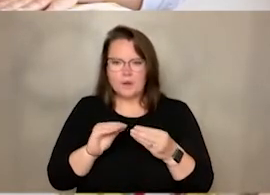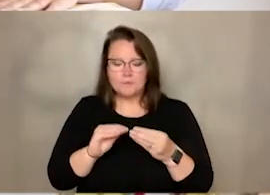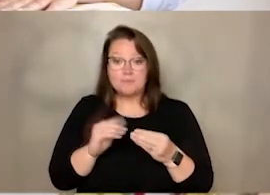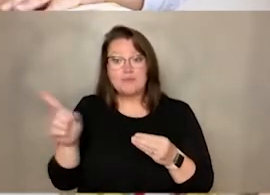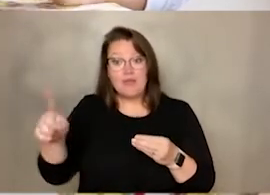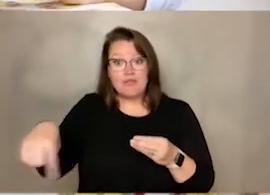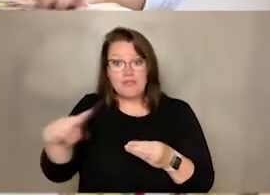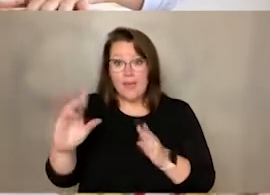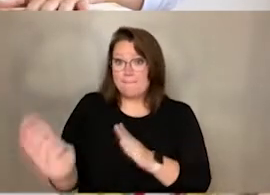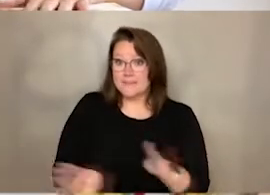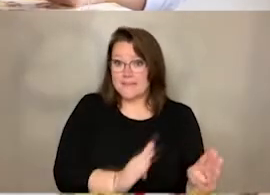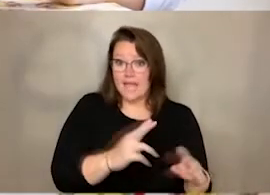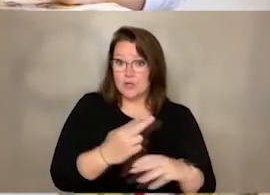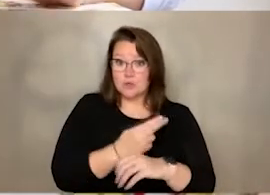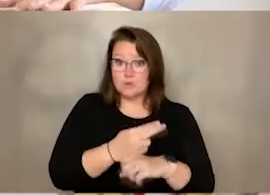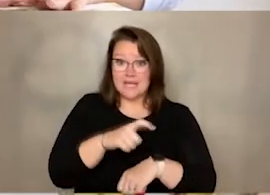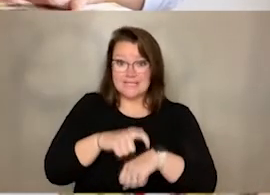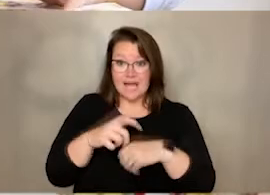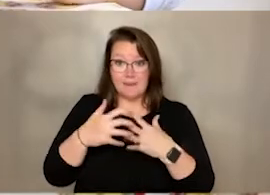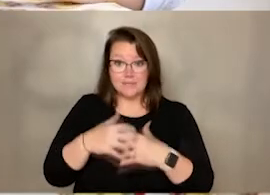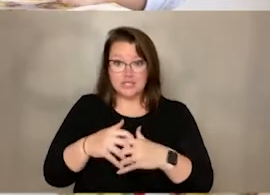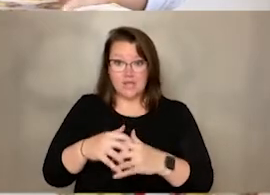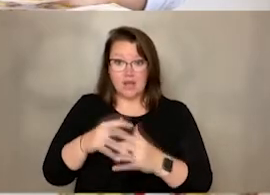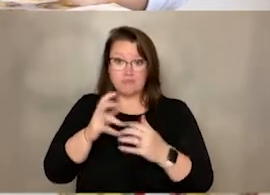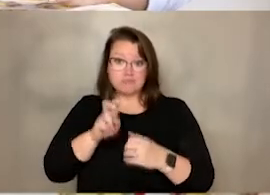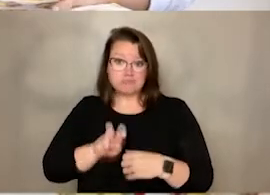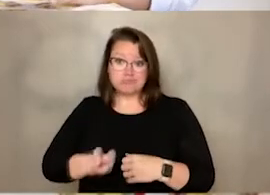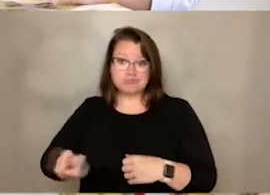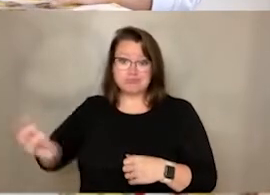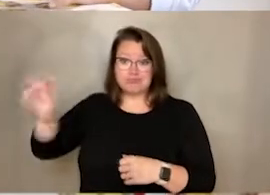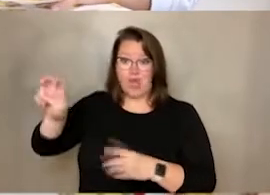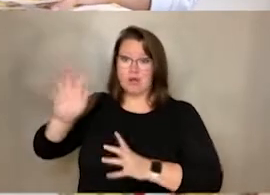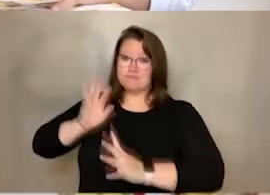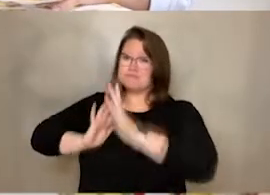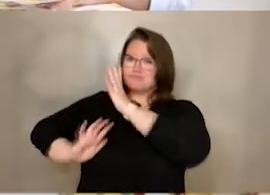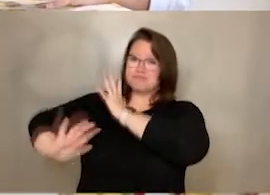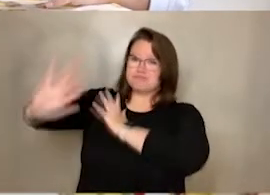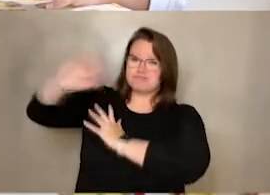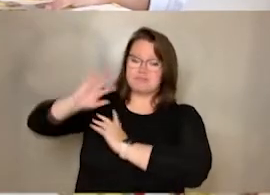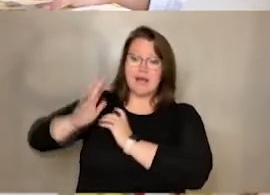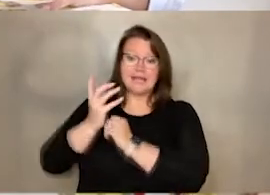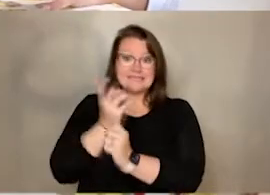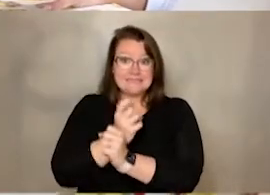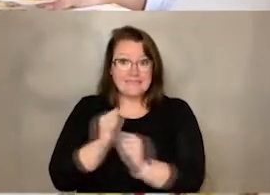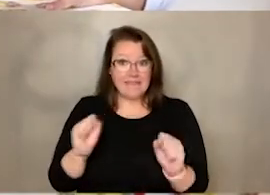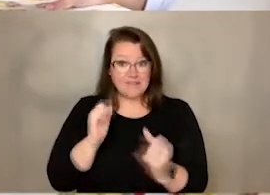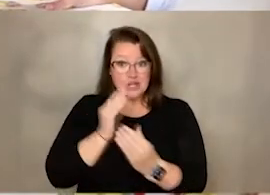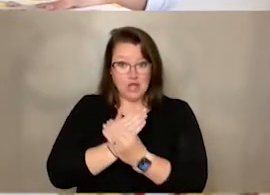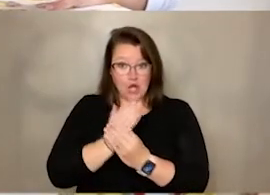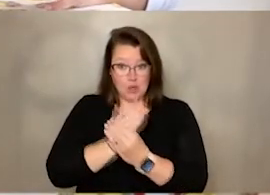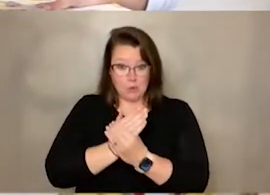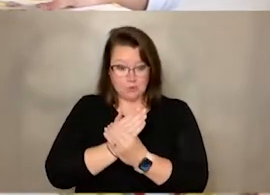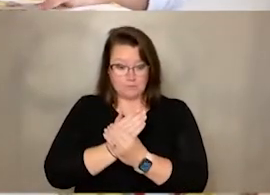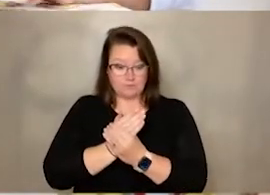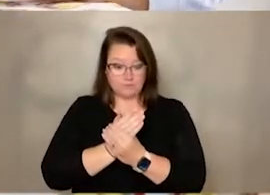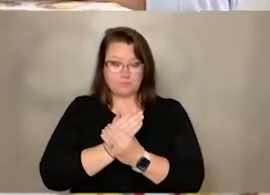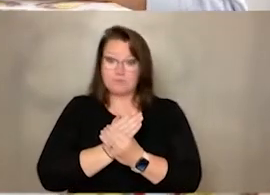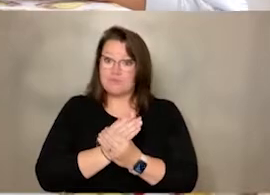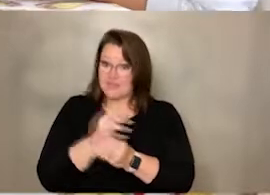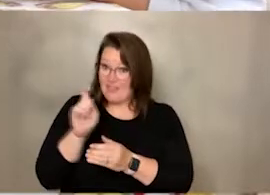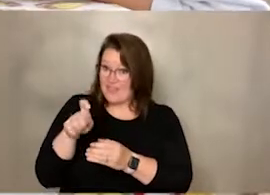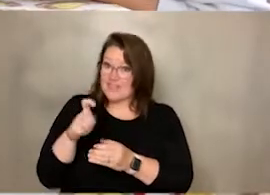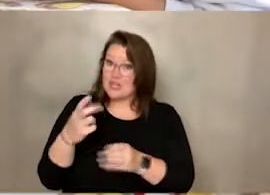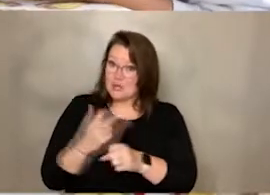travel back in time to save the tacos. They need these, they need these tacos to save all the dragons.